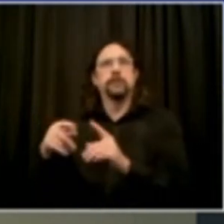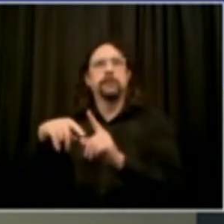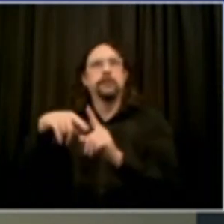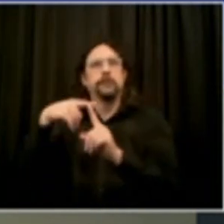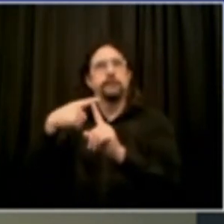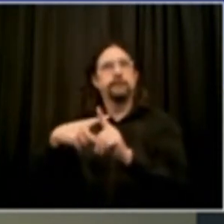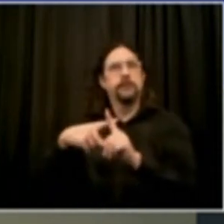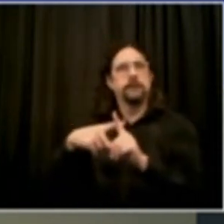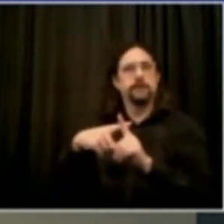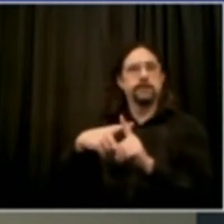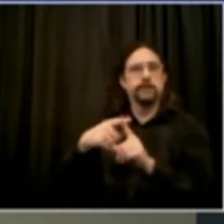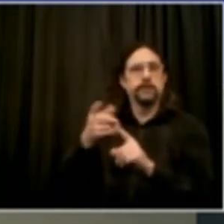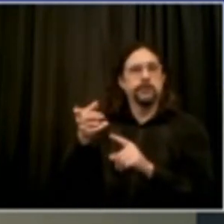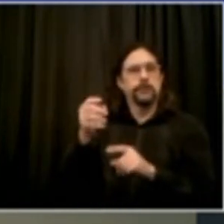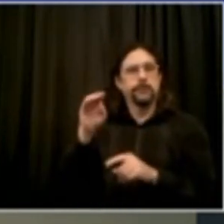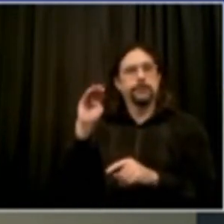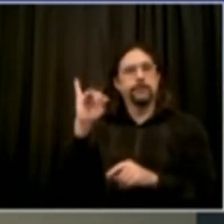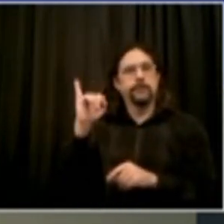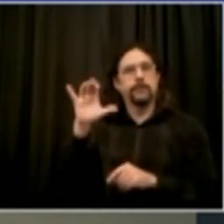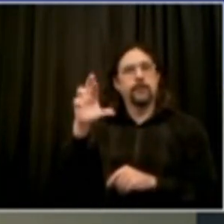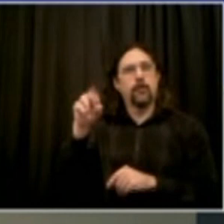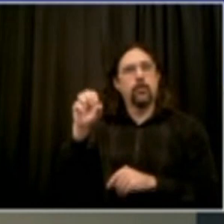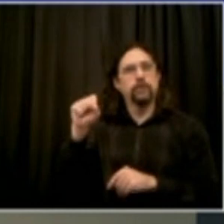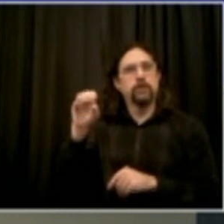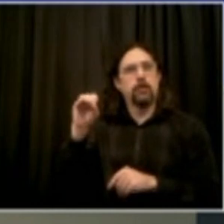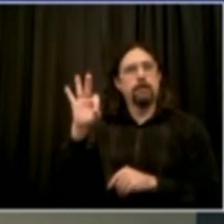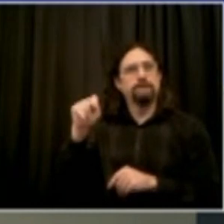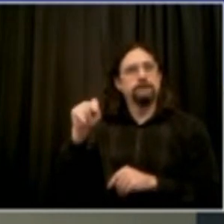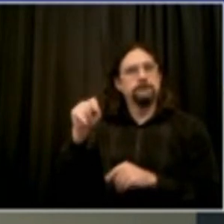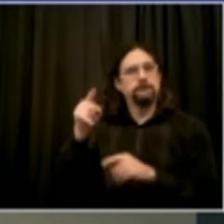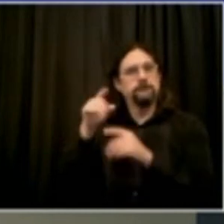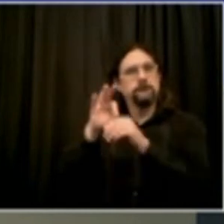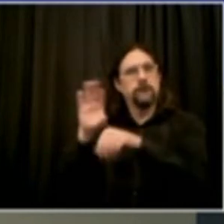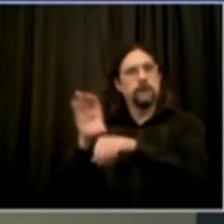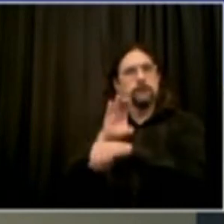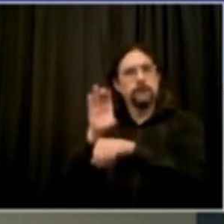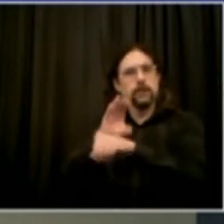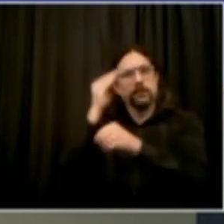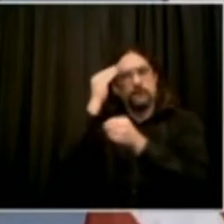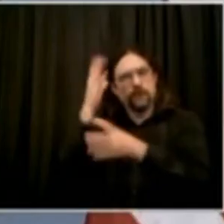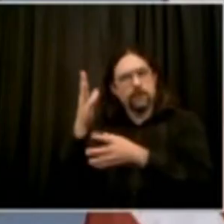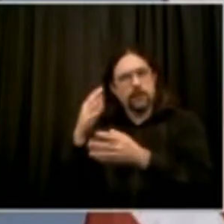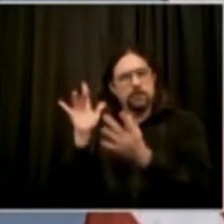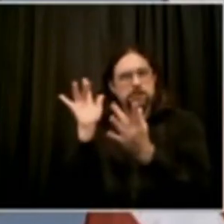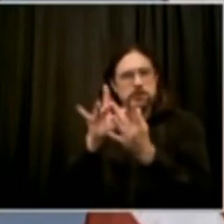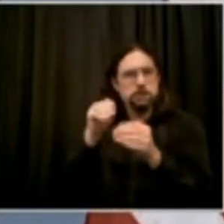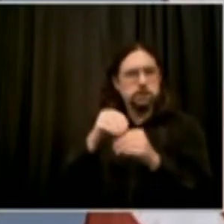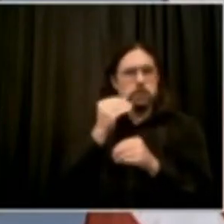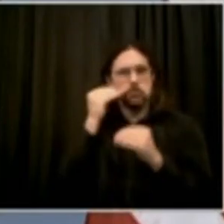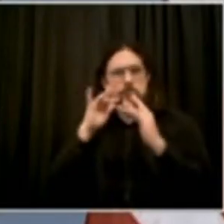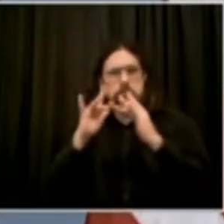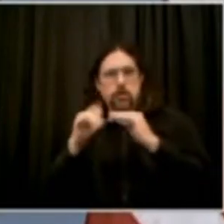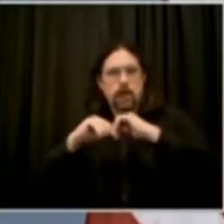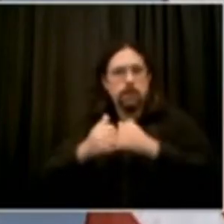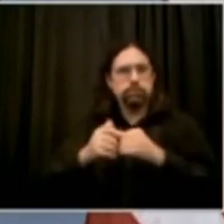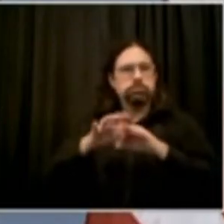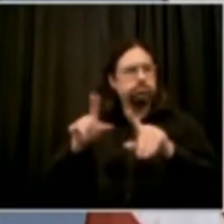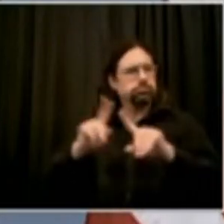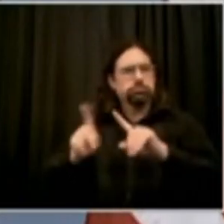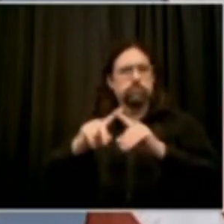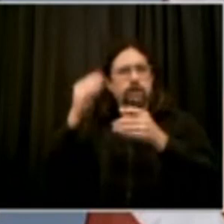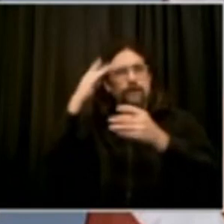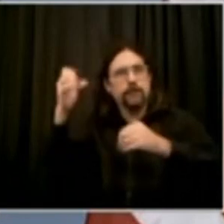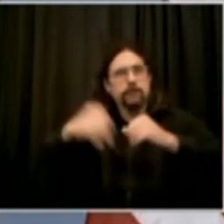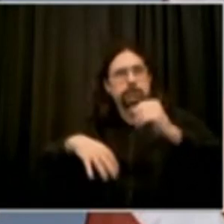a booklet in the Take Care Package so that you can go over the resources that are included and also find information about how to connect with other